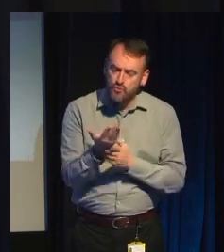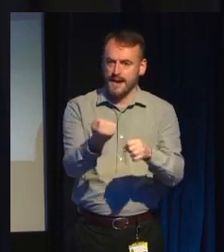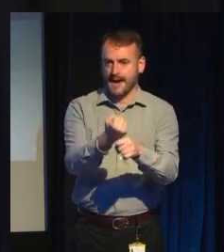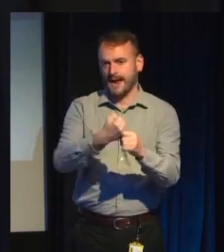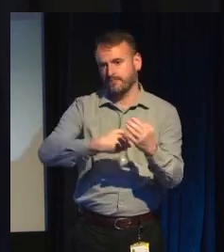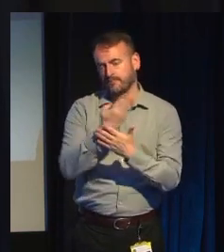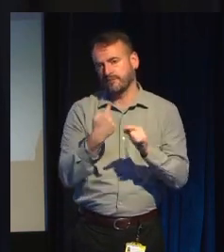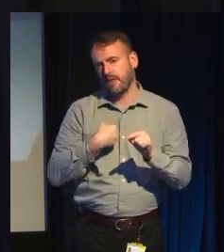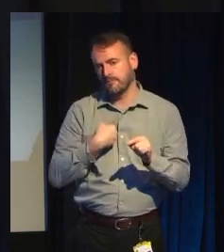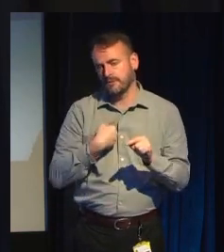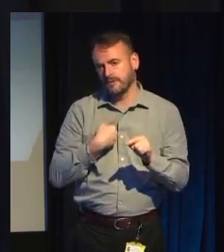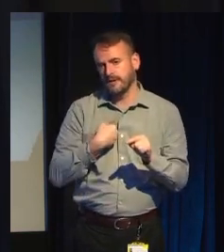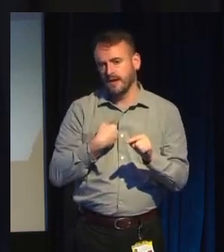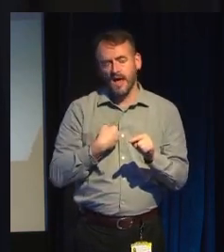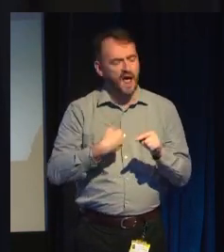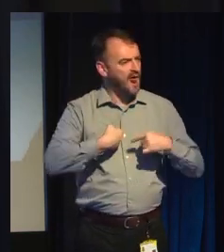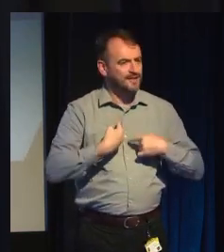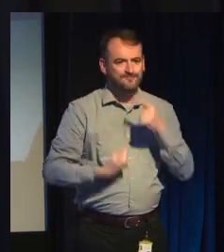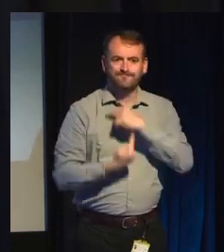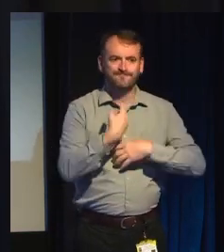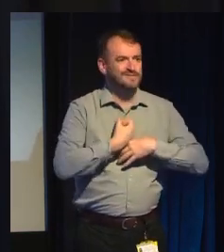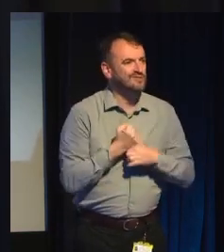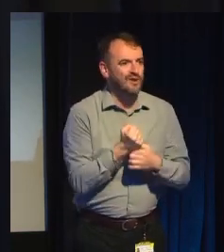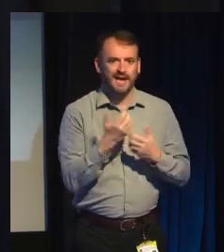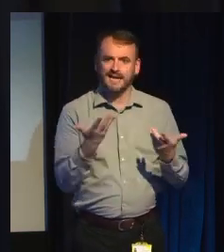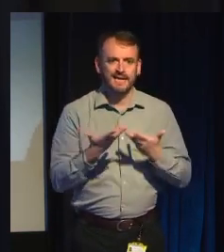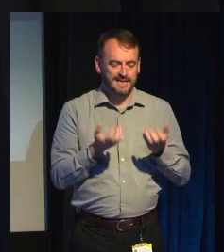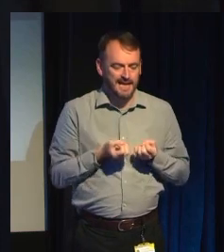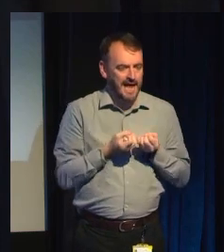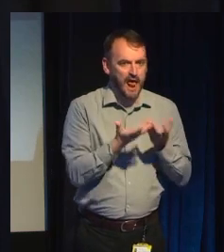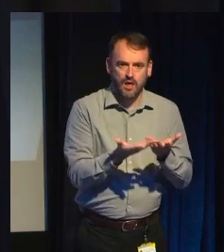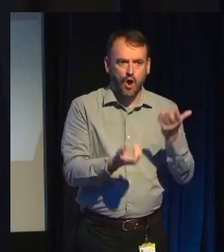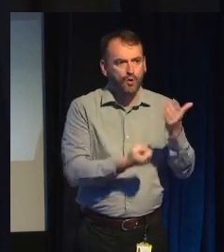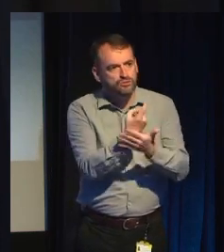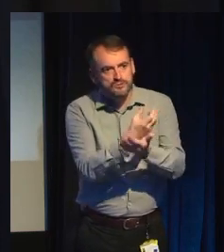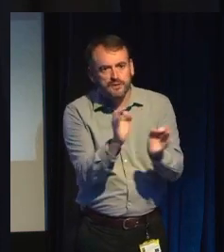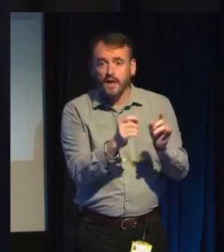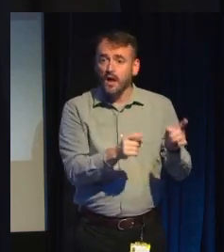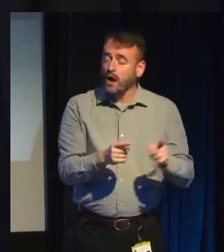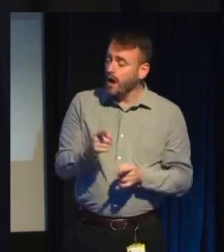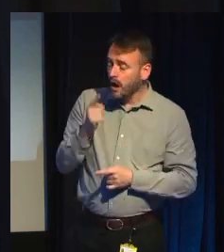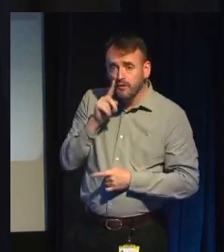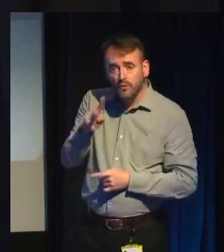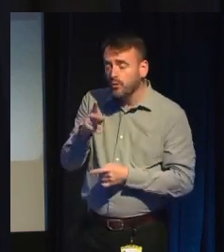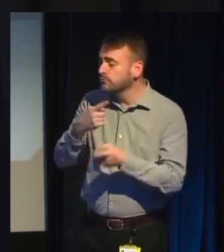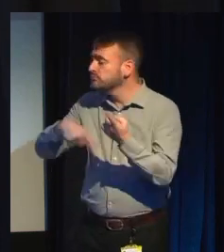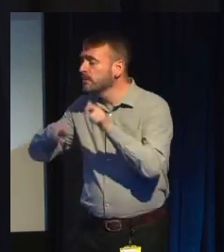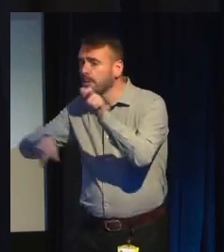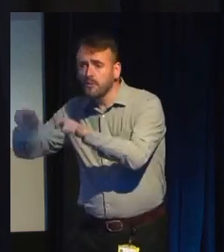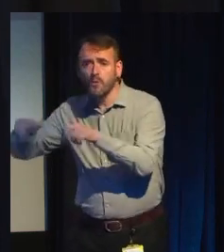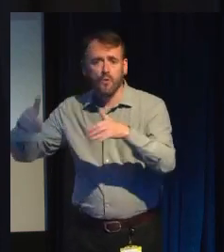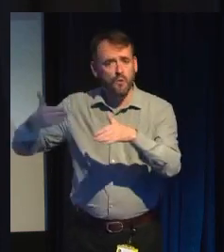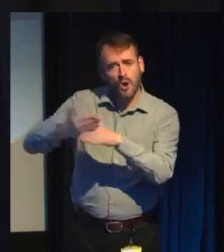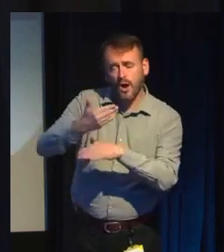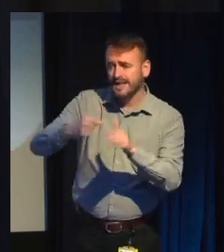lacked the opportunity to do this. I looked at people in television and radio, and I saw that they had the public